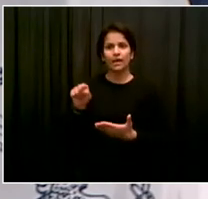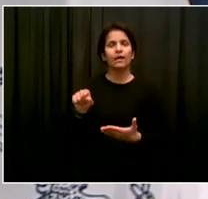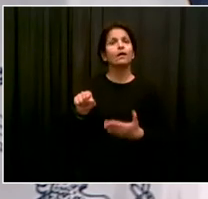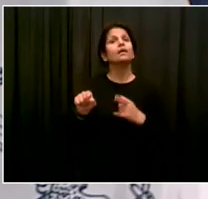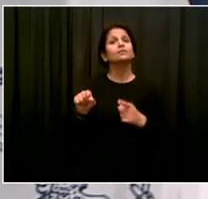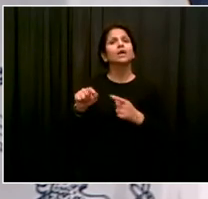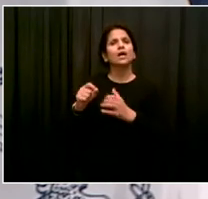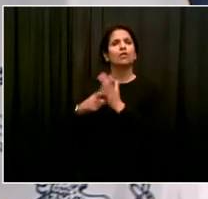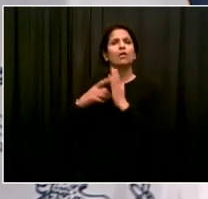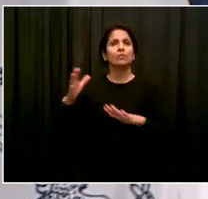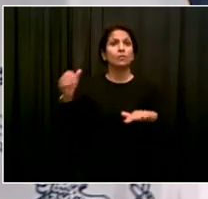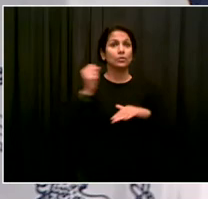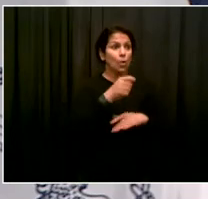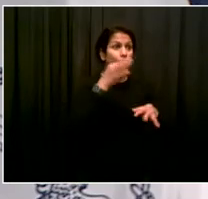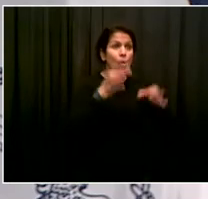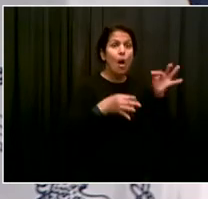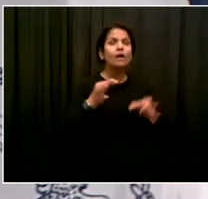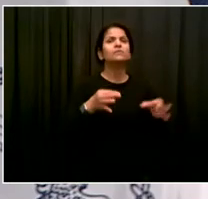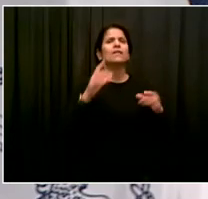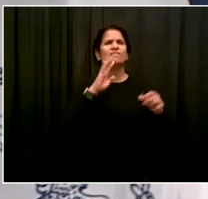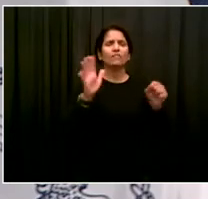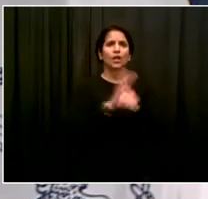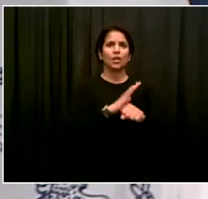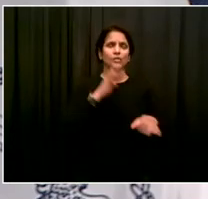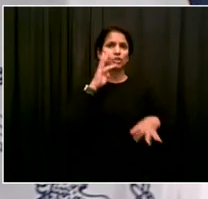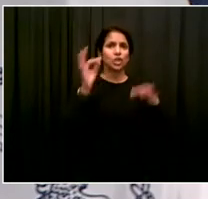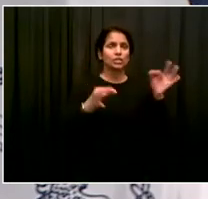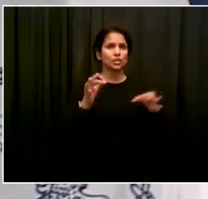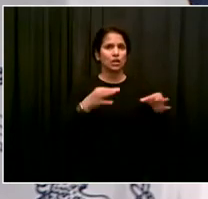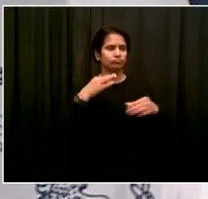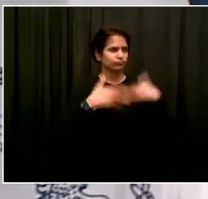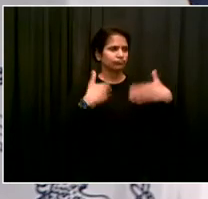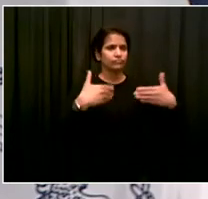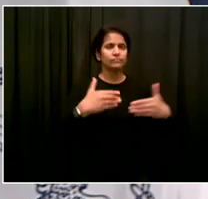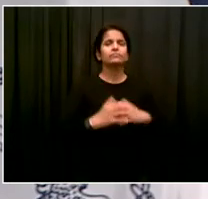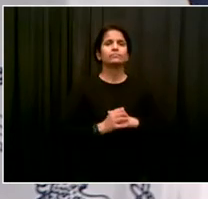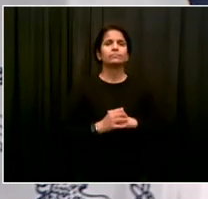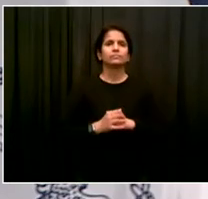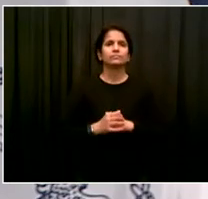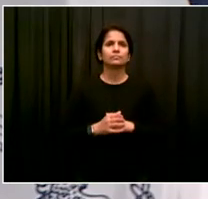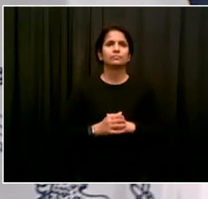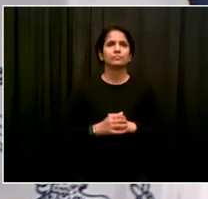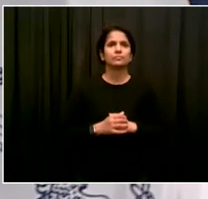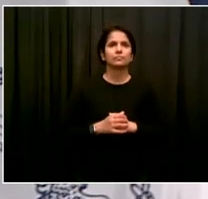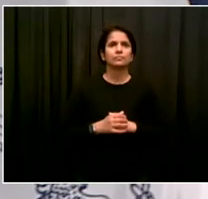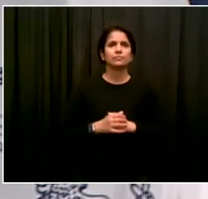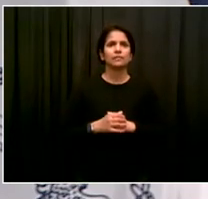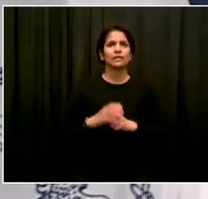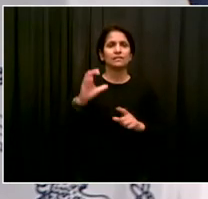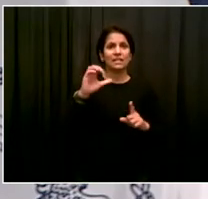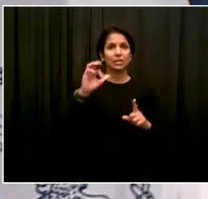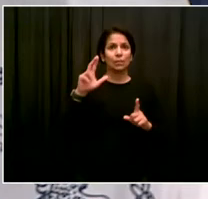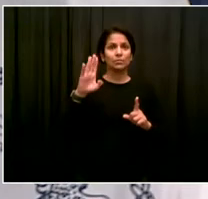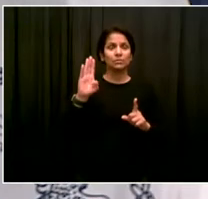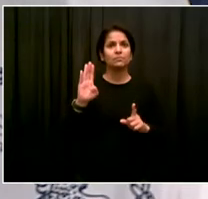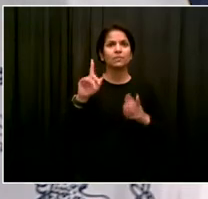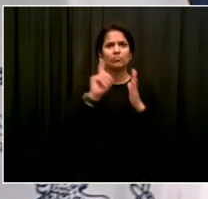trial due process out in the open. If something should be pursued by the CCRB, that happens. All of that is happening in this case.